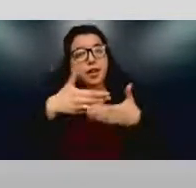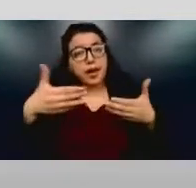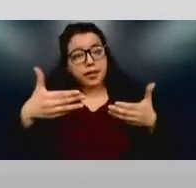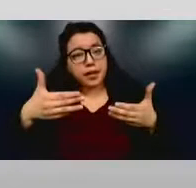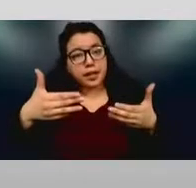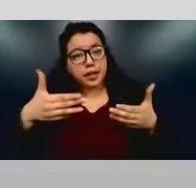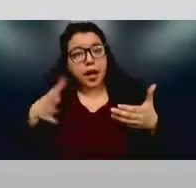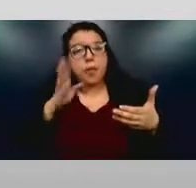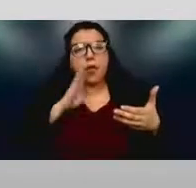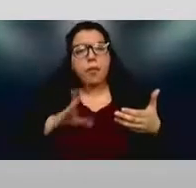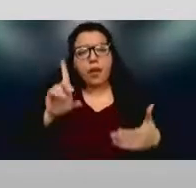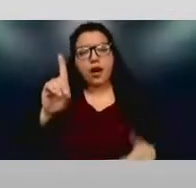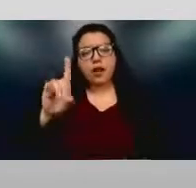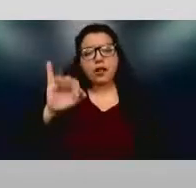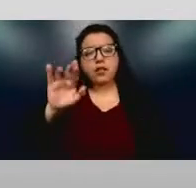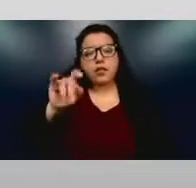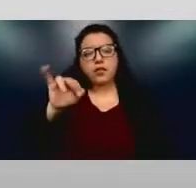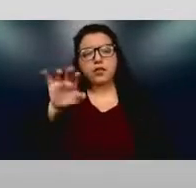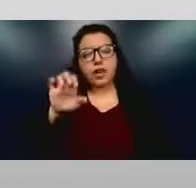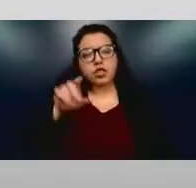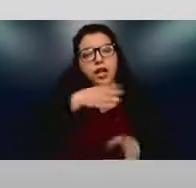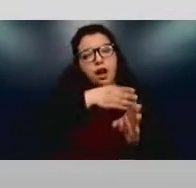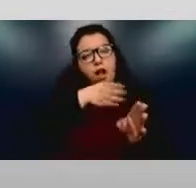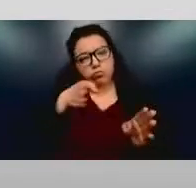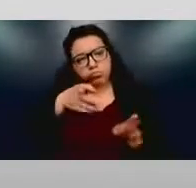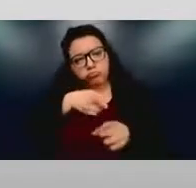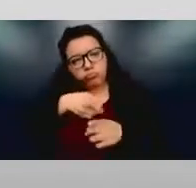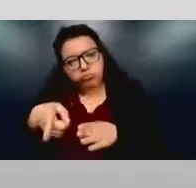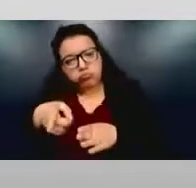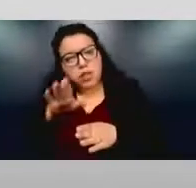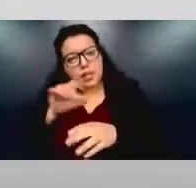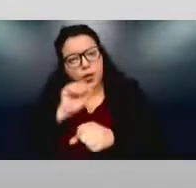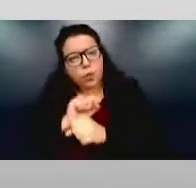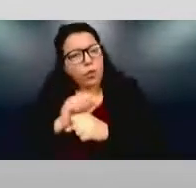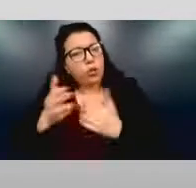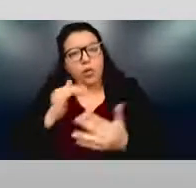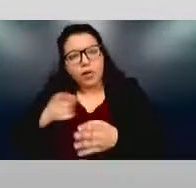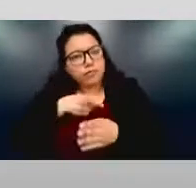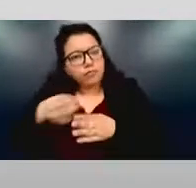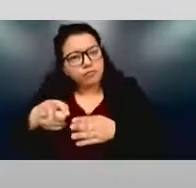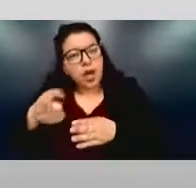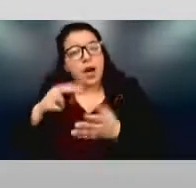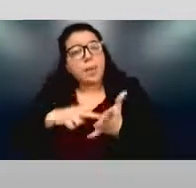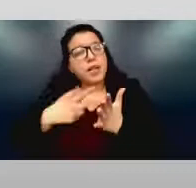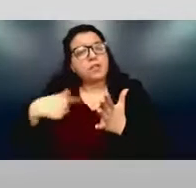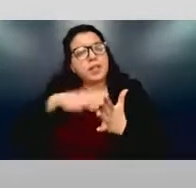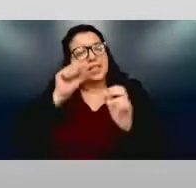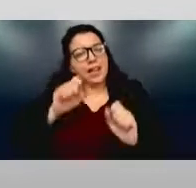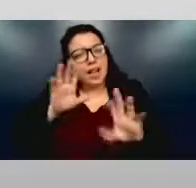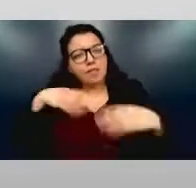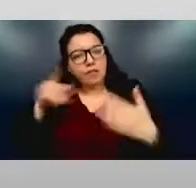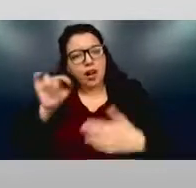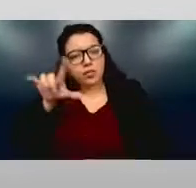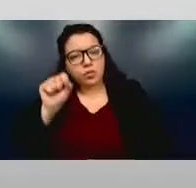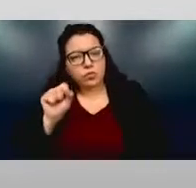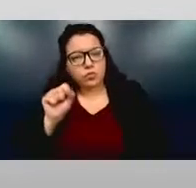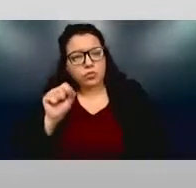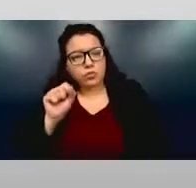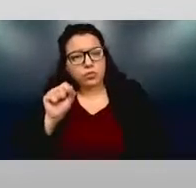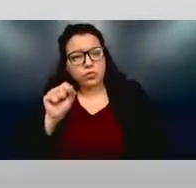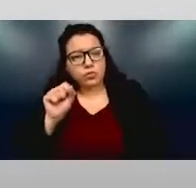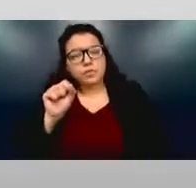into whatever specific thing they want to work on, and we can then give them the tools to be that. We are not then allowing these